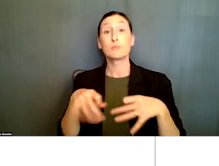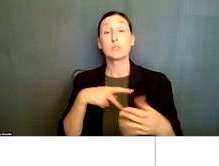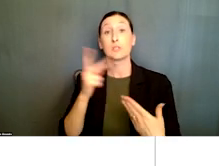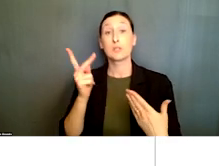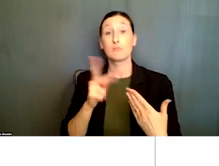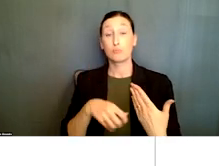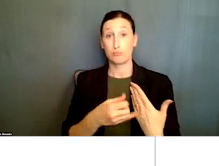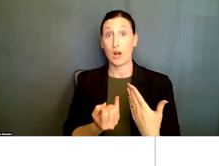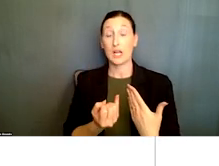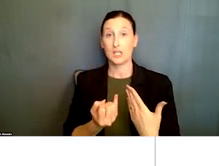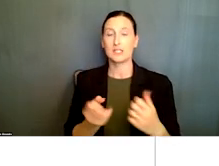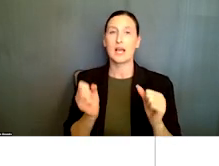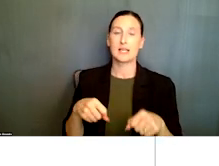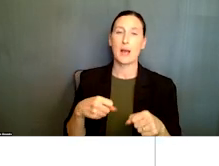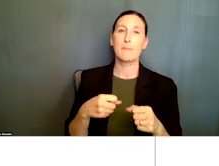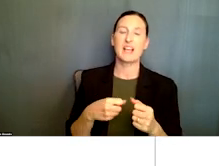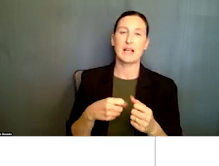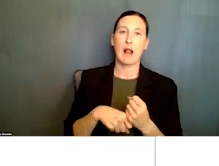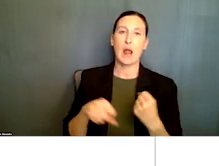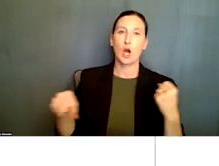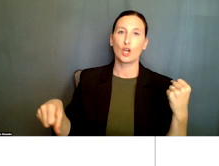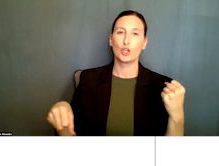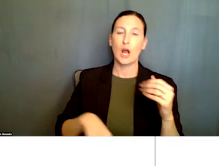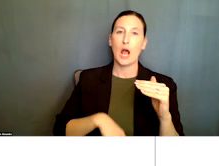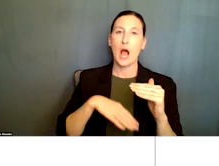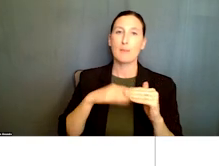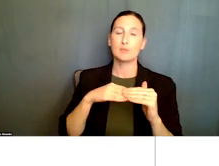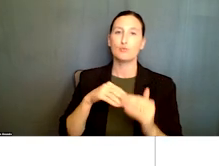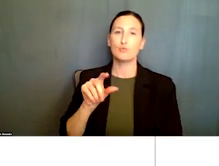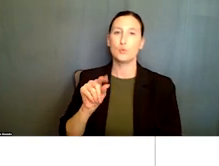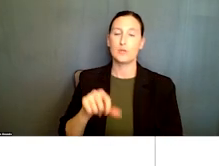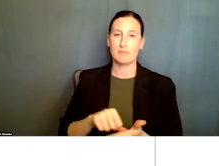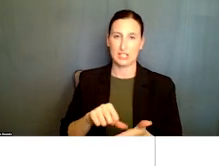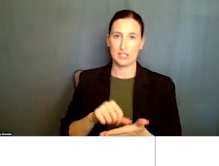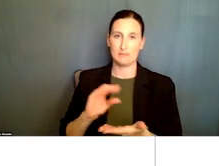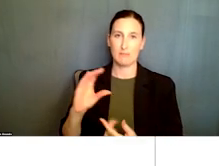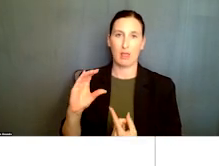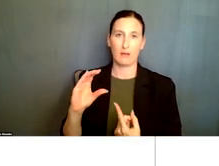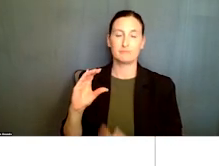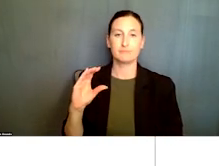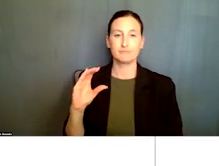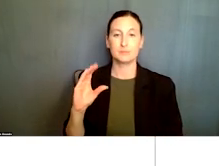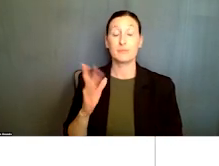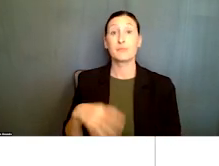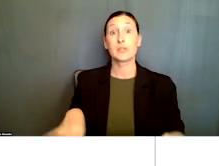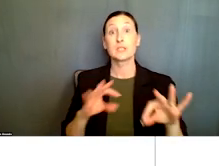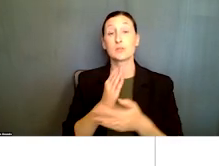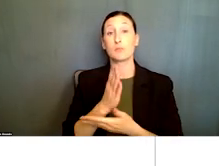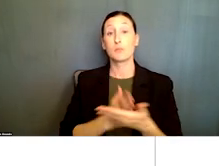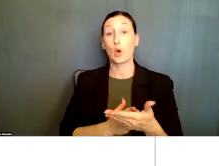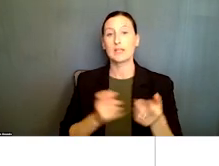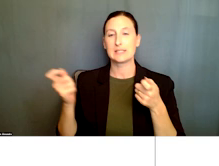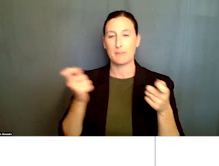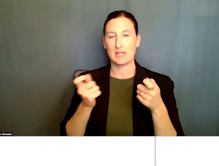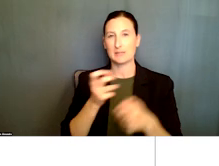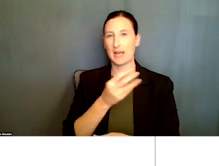allowed to be a little bit longer. It can go up to 20 pages. Also, an essential part of a large proposal is the management